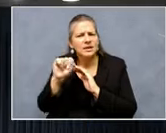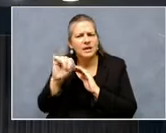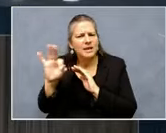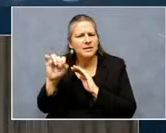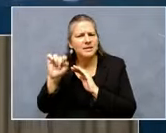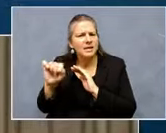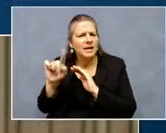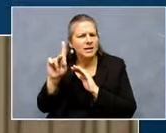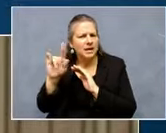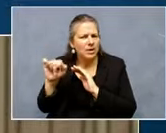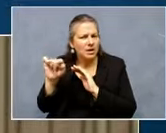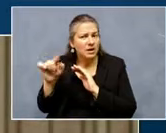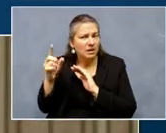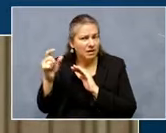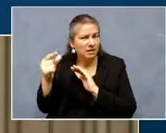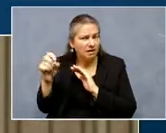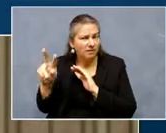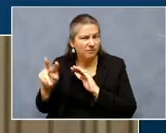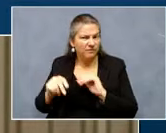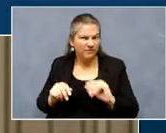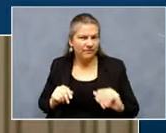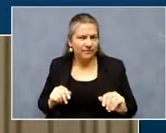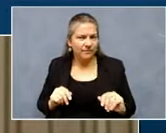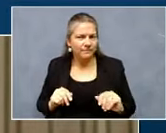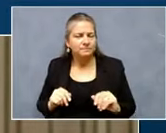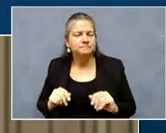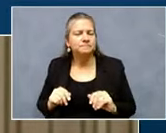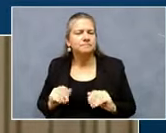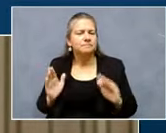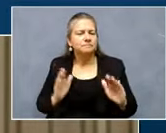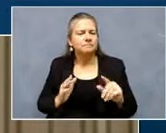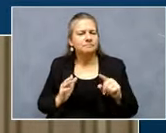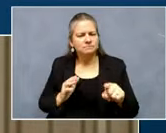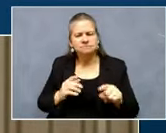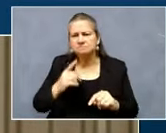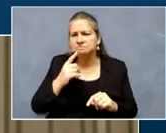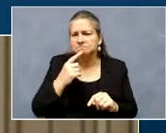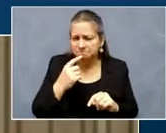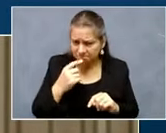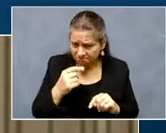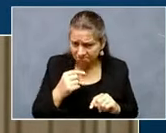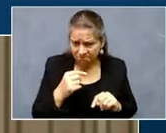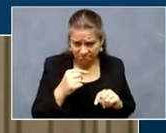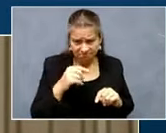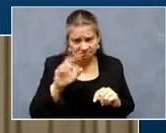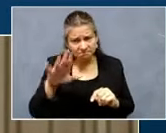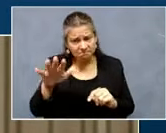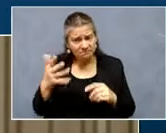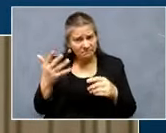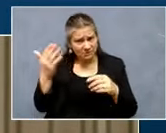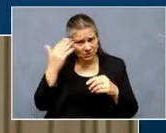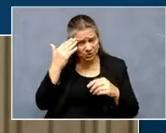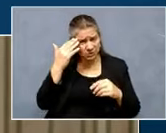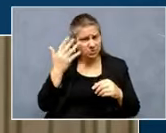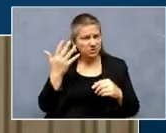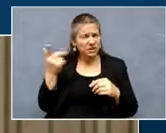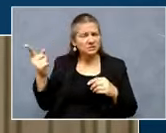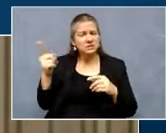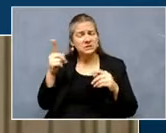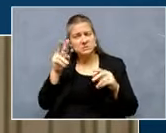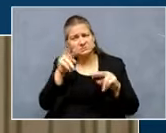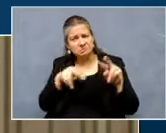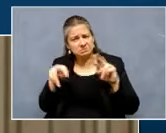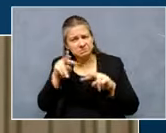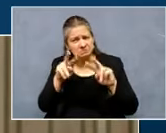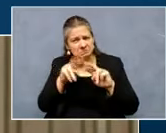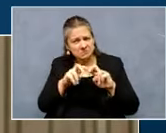So what we're there seeing now is that over time, the, your immune response to the vaccine that you got